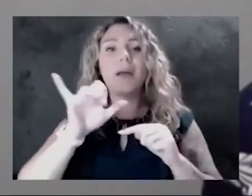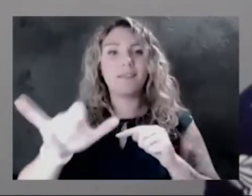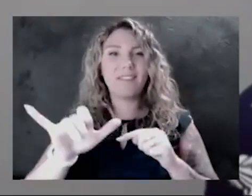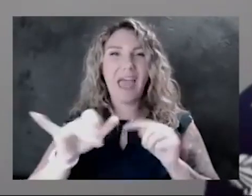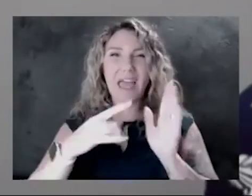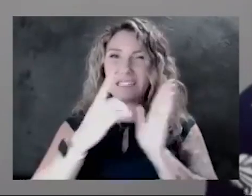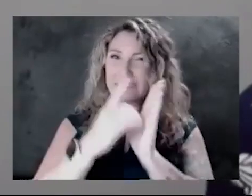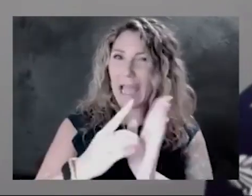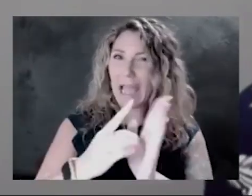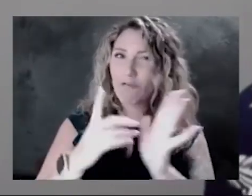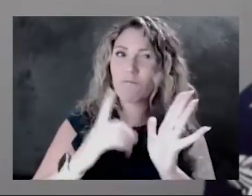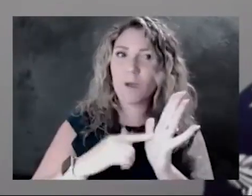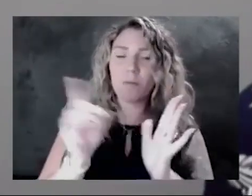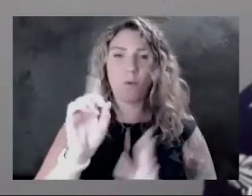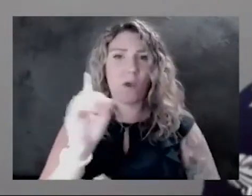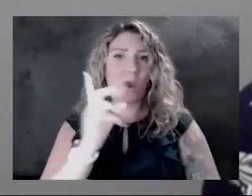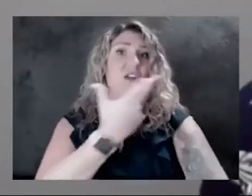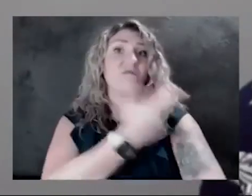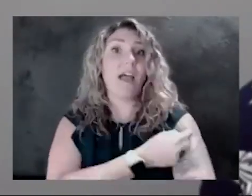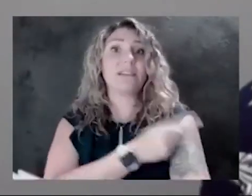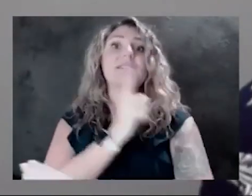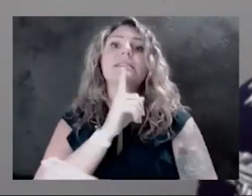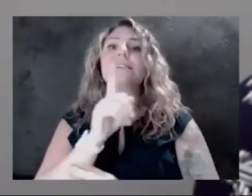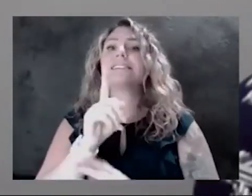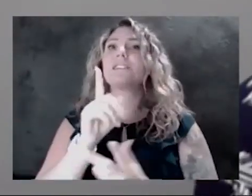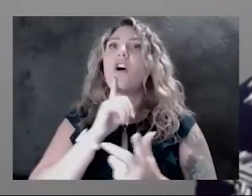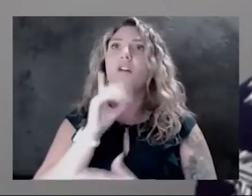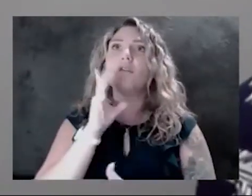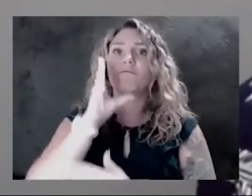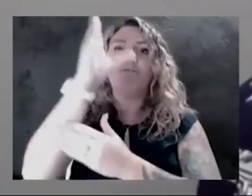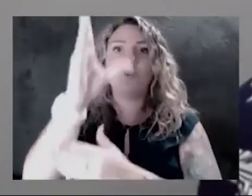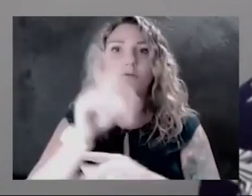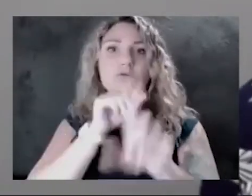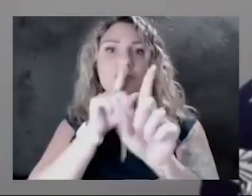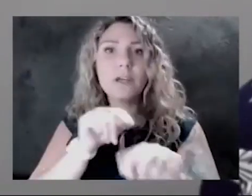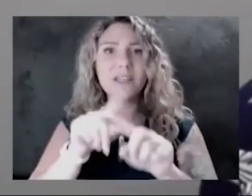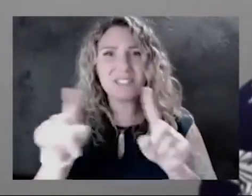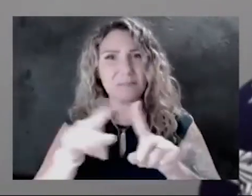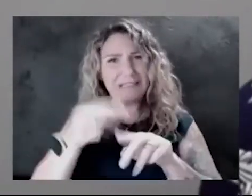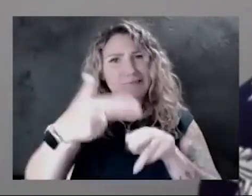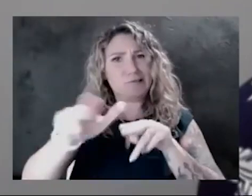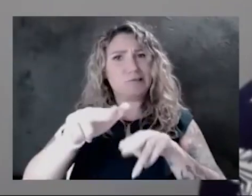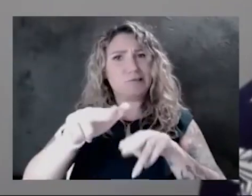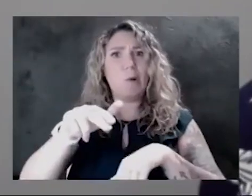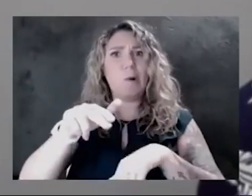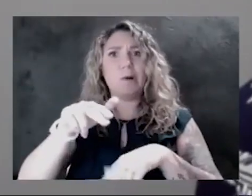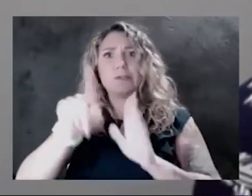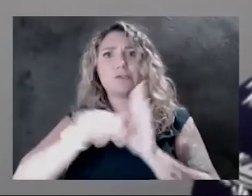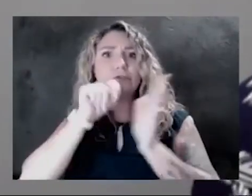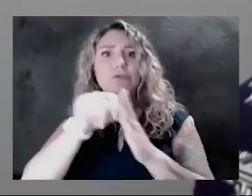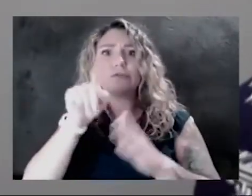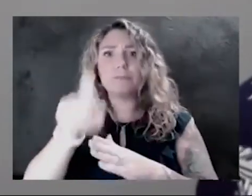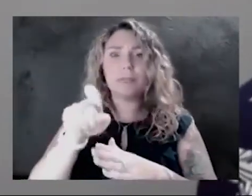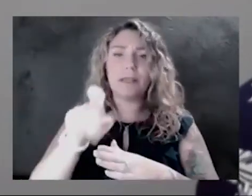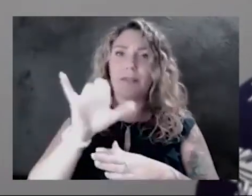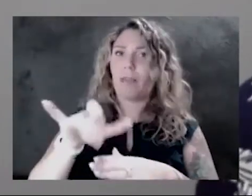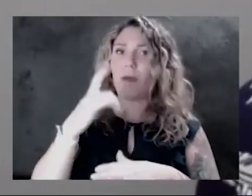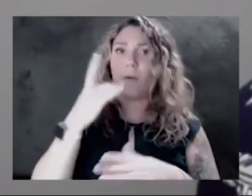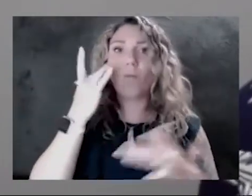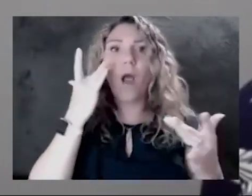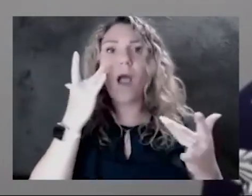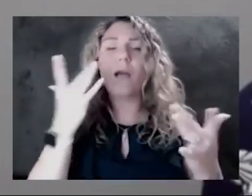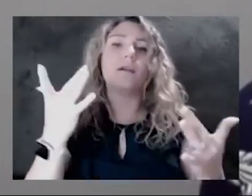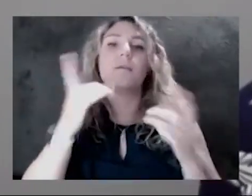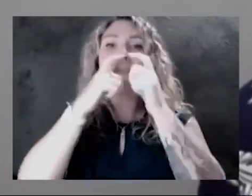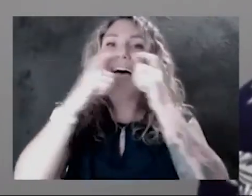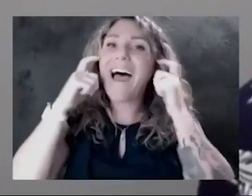the vaccines are the long term answer to this pandemic. But we have to have shorter term solutions and masks do that for us right now today. When